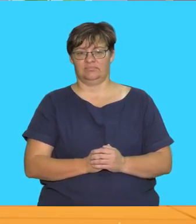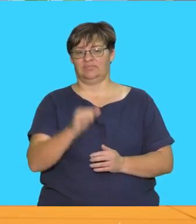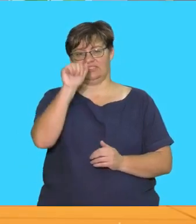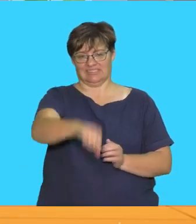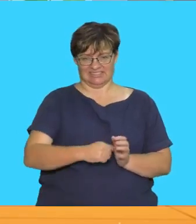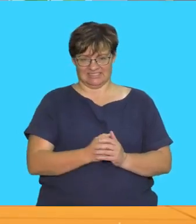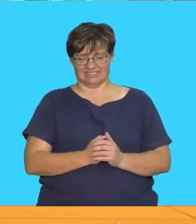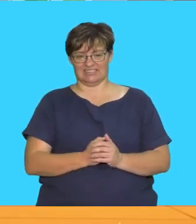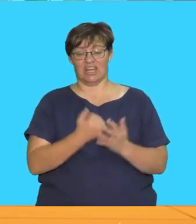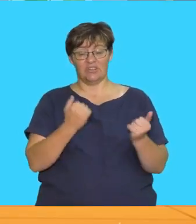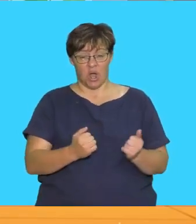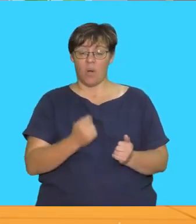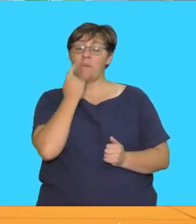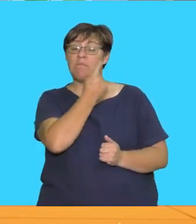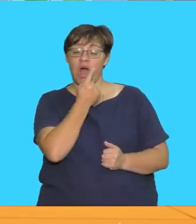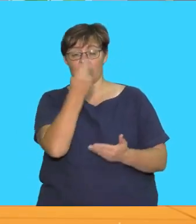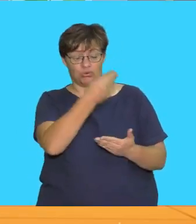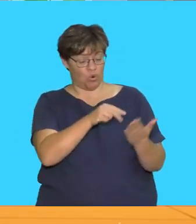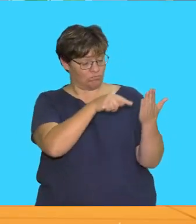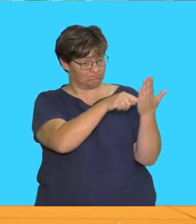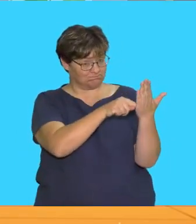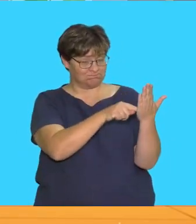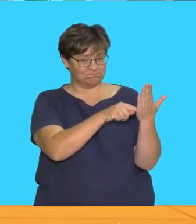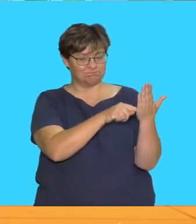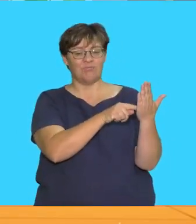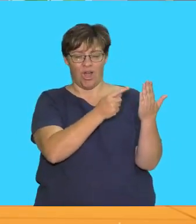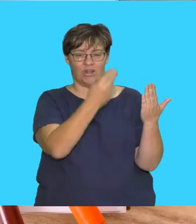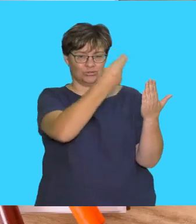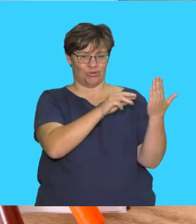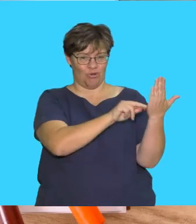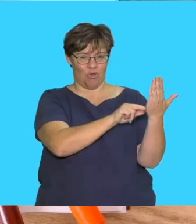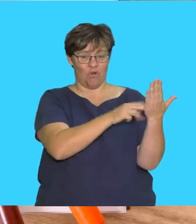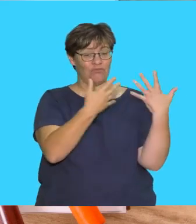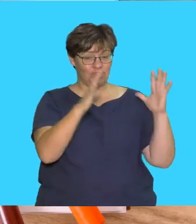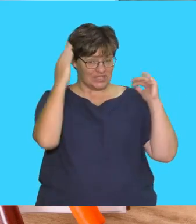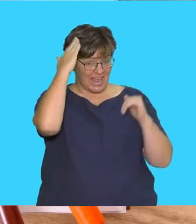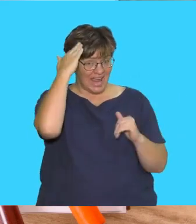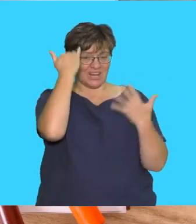yes now draw a mouth on the head on your piece of paper